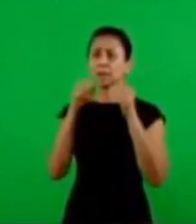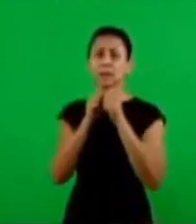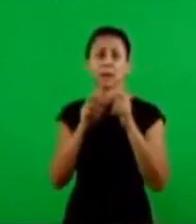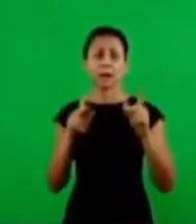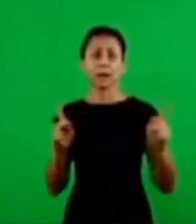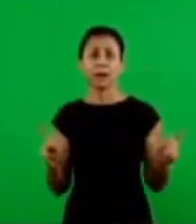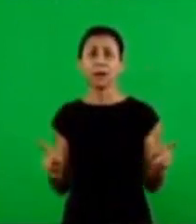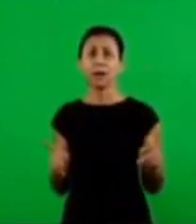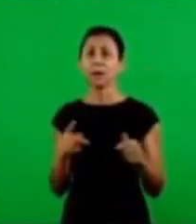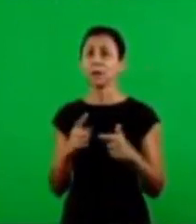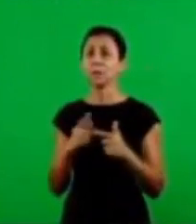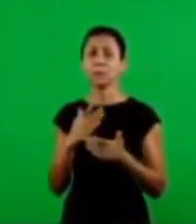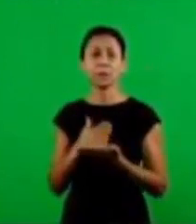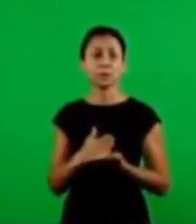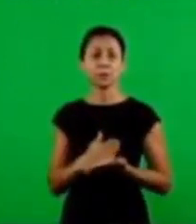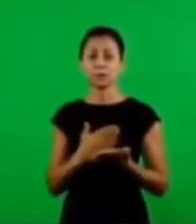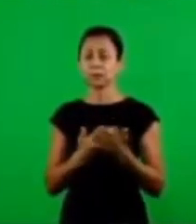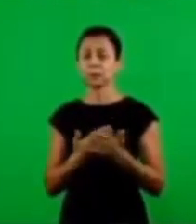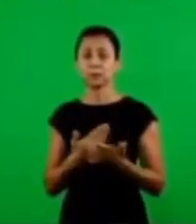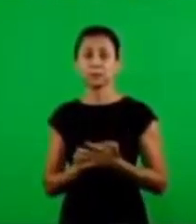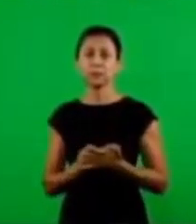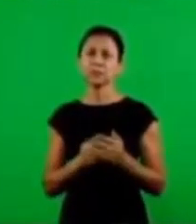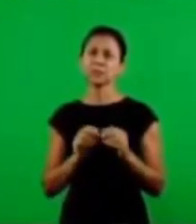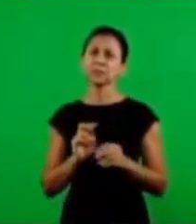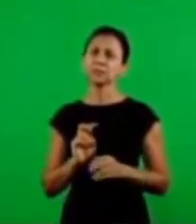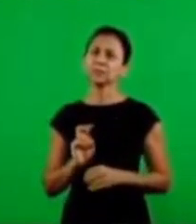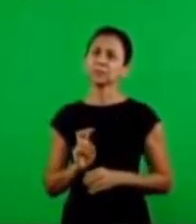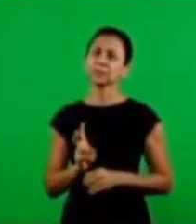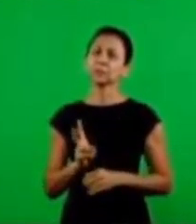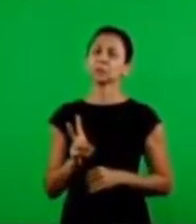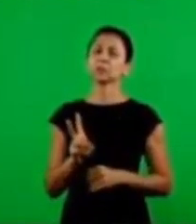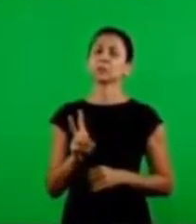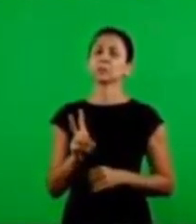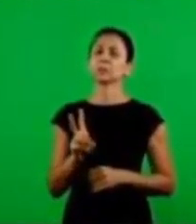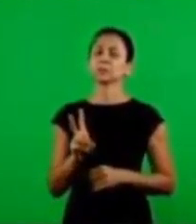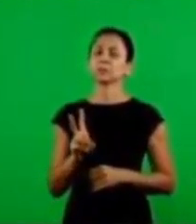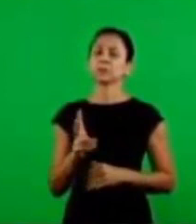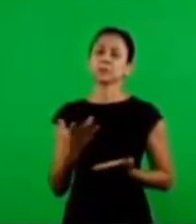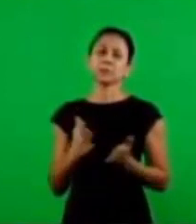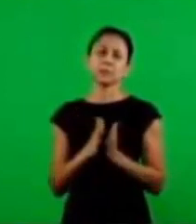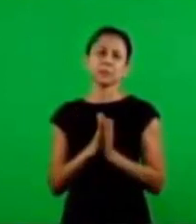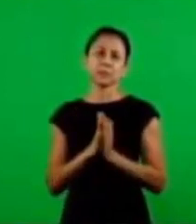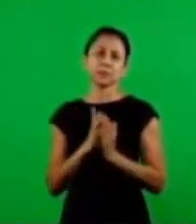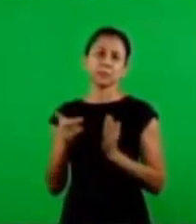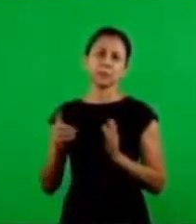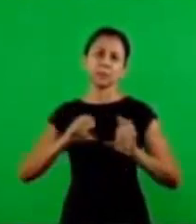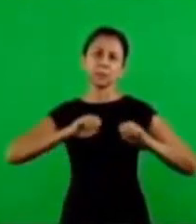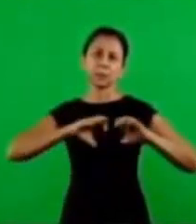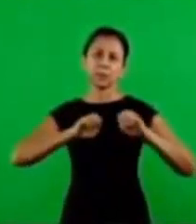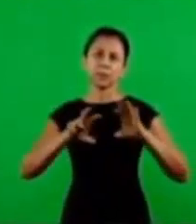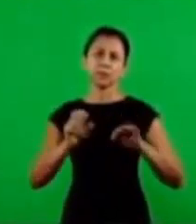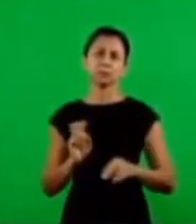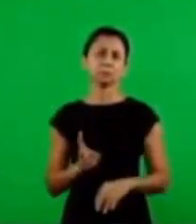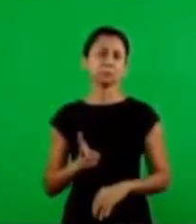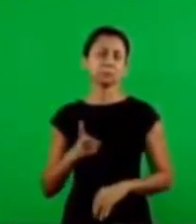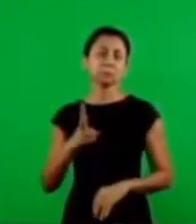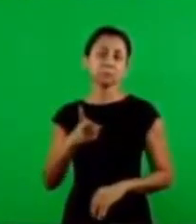the brothers that worried about the revelation why we're talking about this is a continuation the word is a continuation